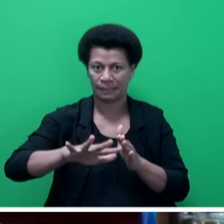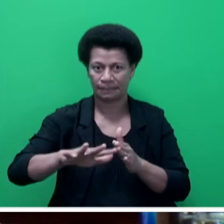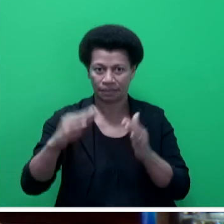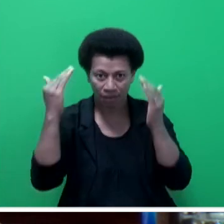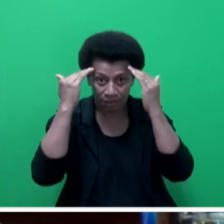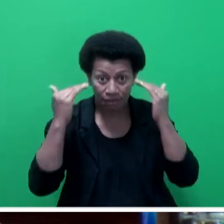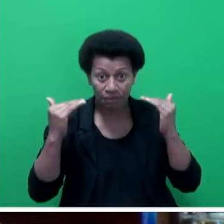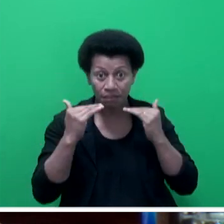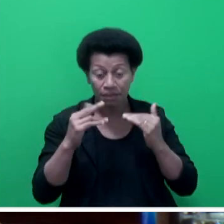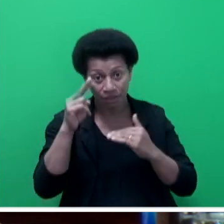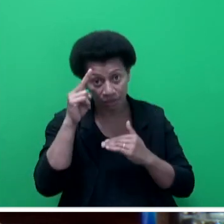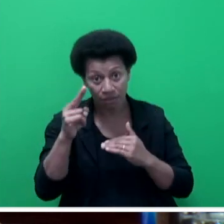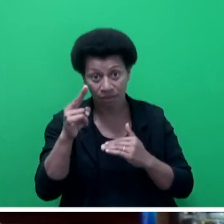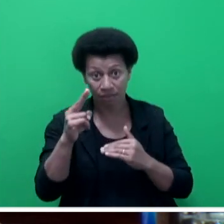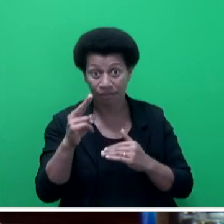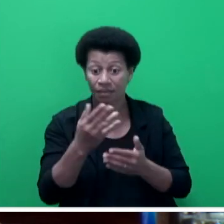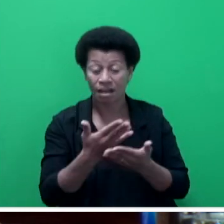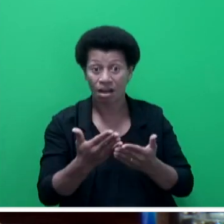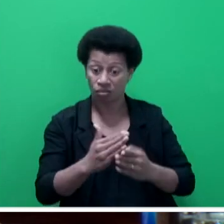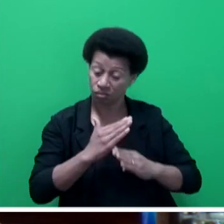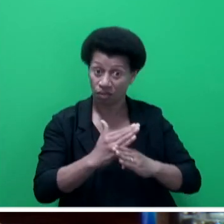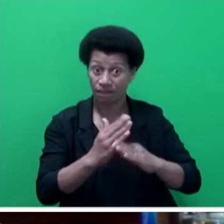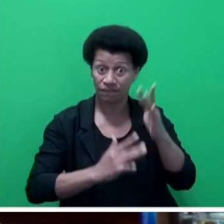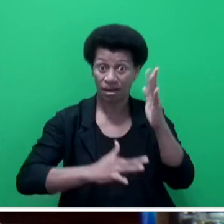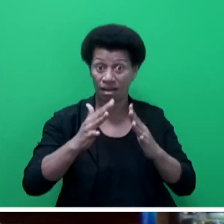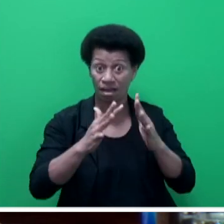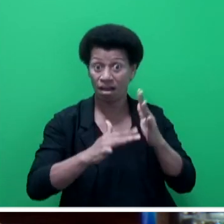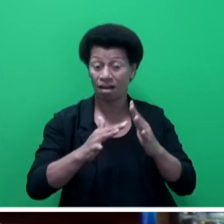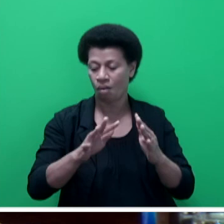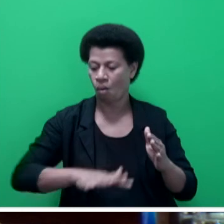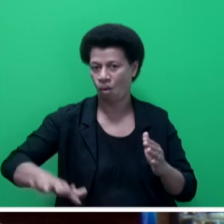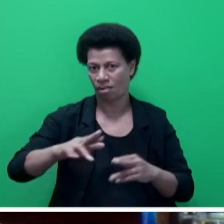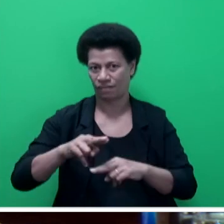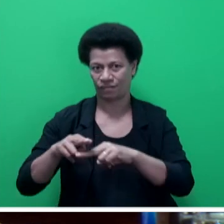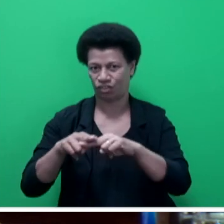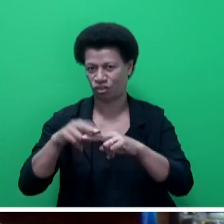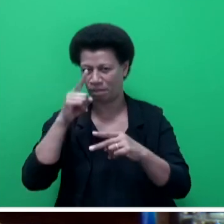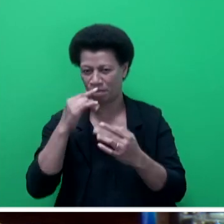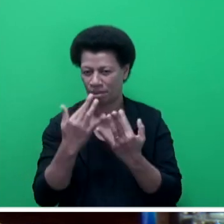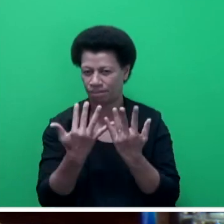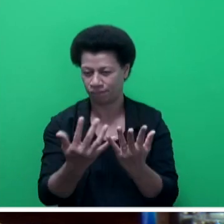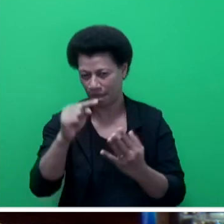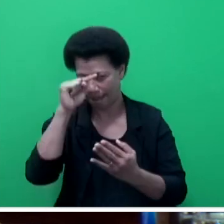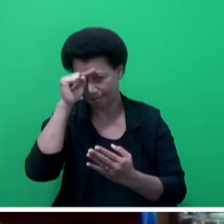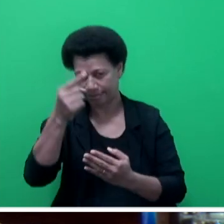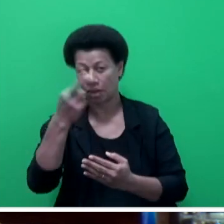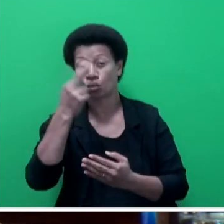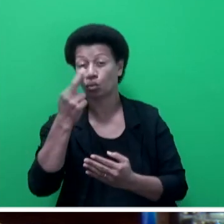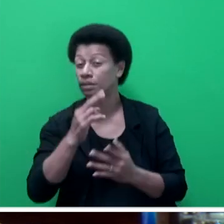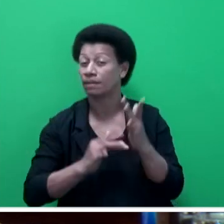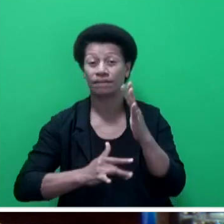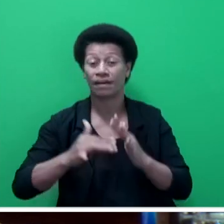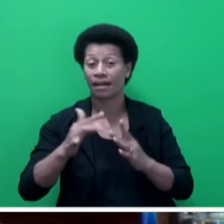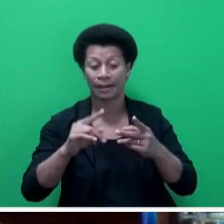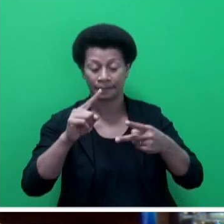only way to fight fire is to make all Fijians become firefighters, making them understand the risk of fire and the